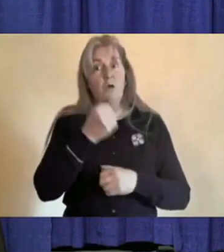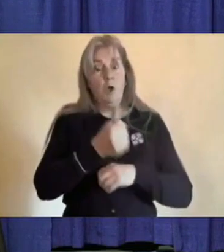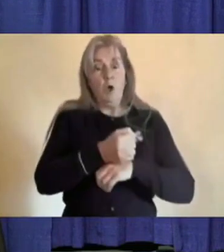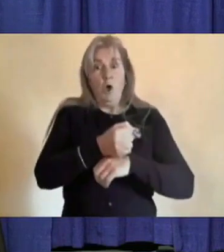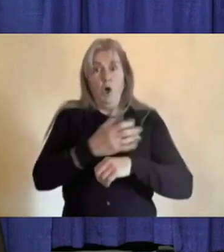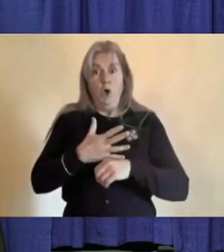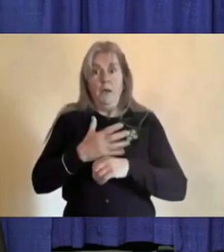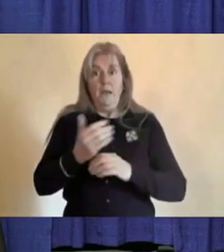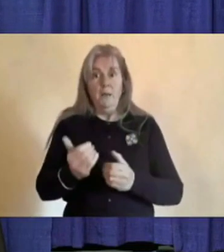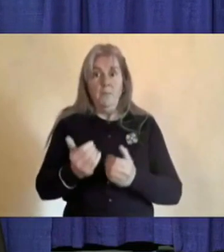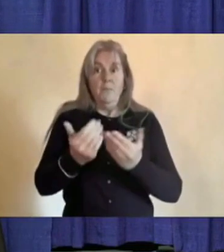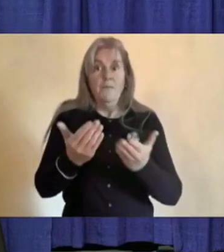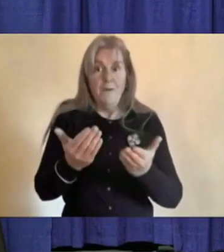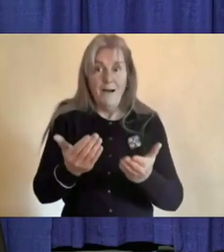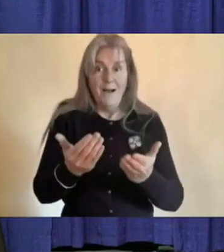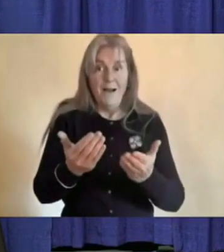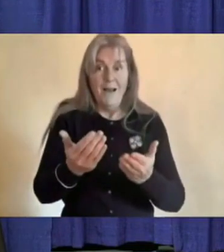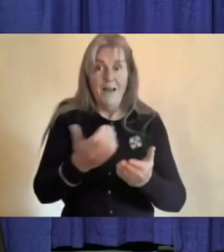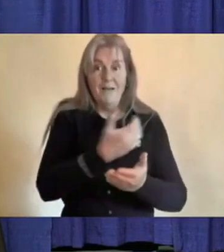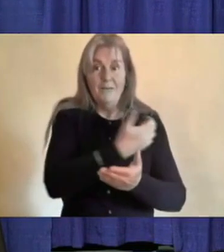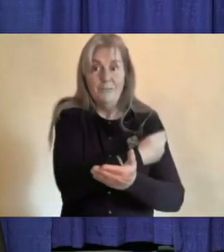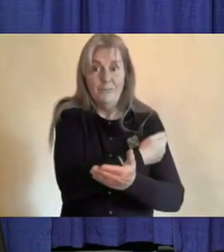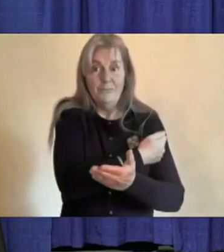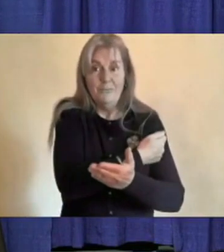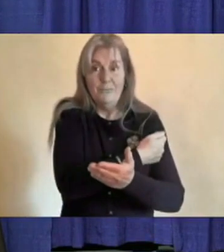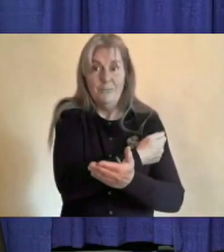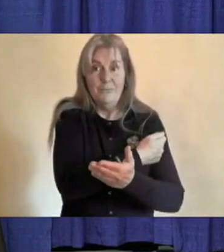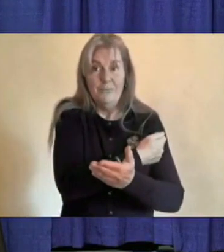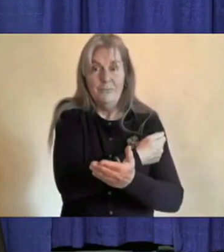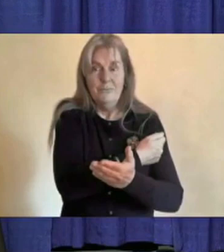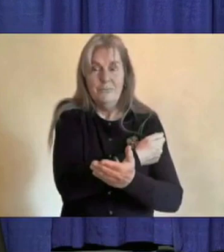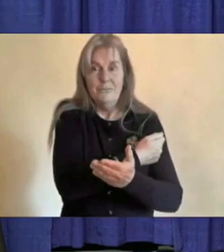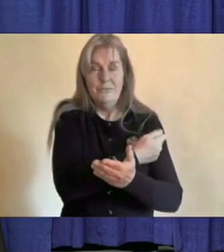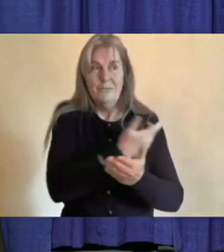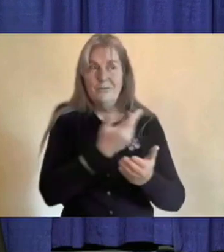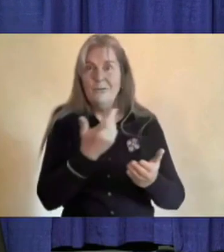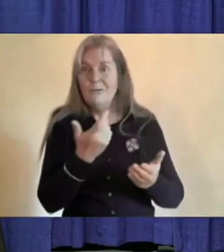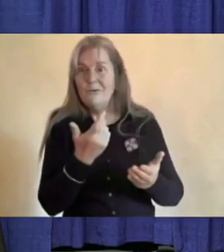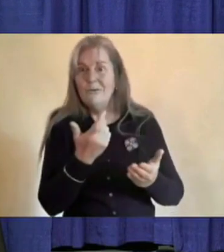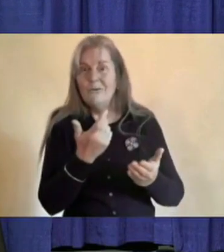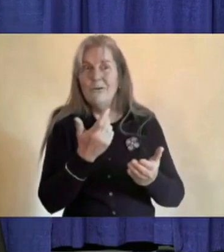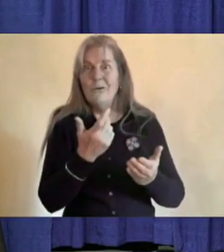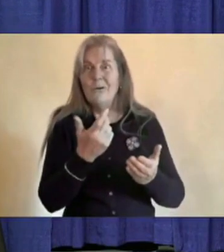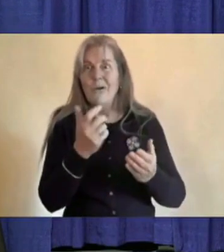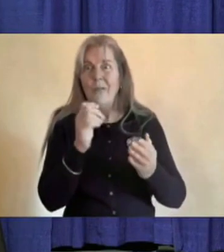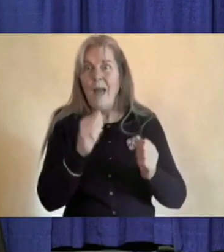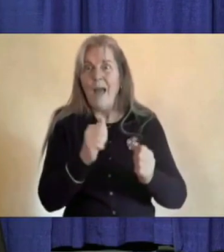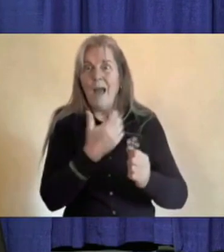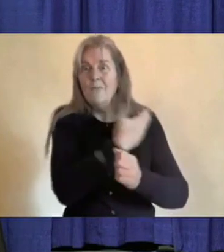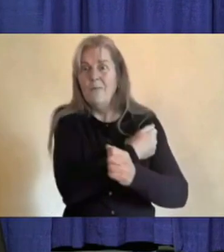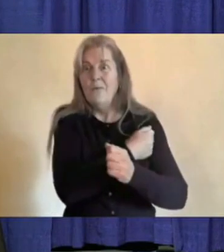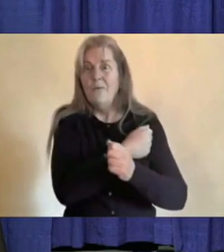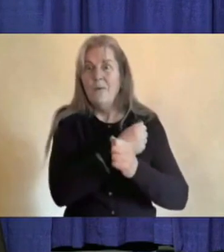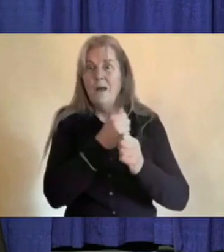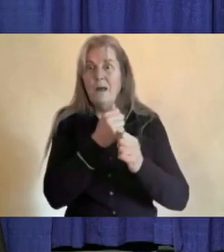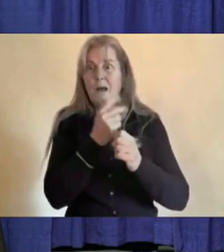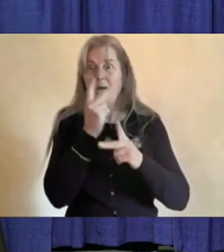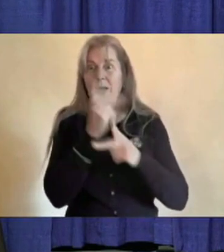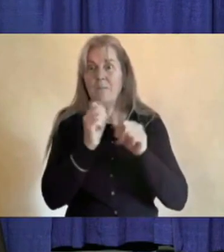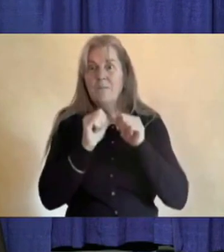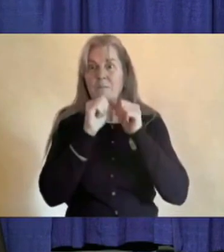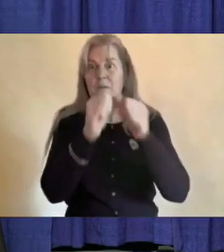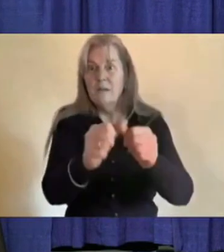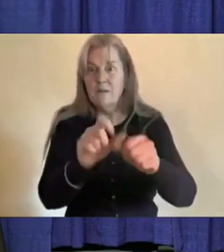if we look at, you know, when do we want to have the most durable immunity, you still want to